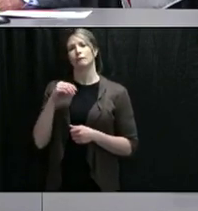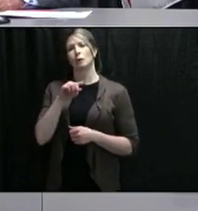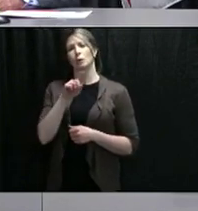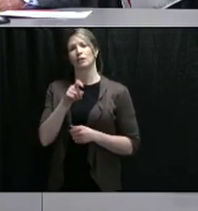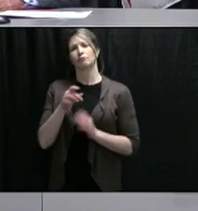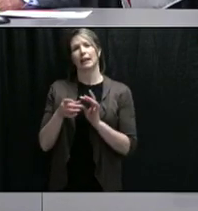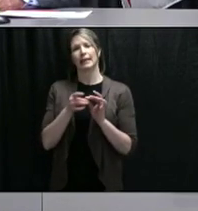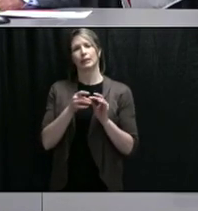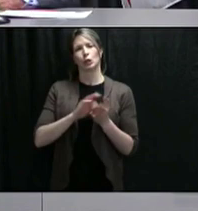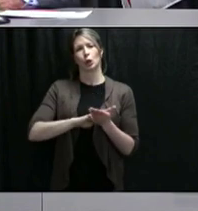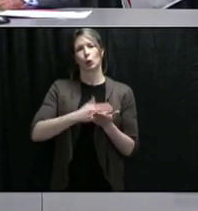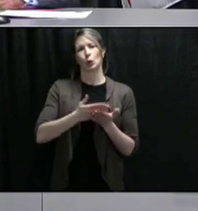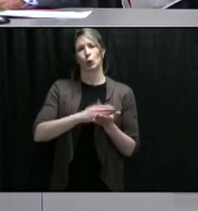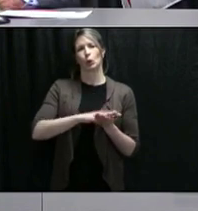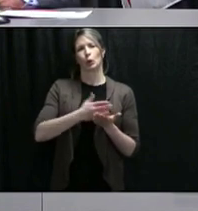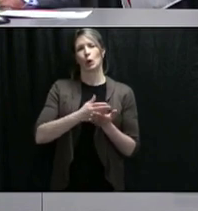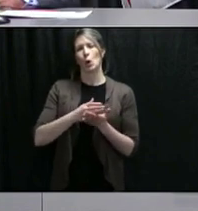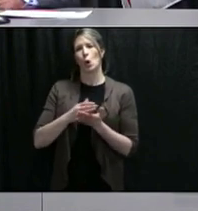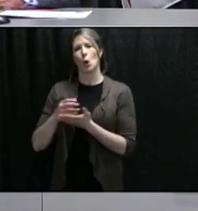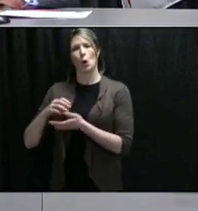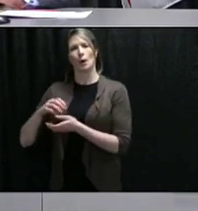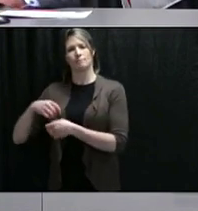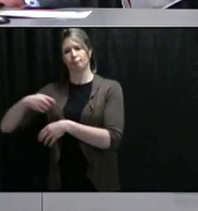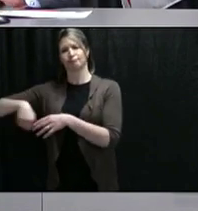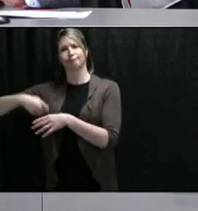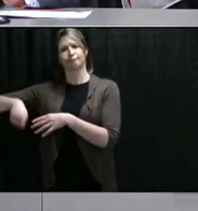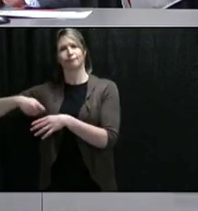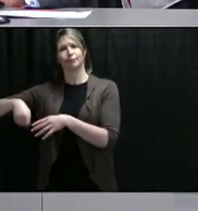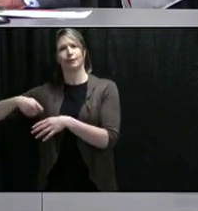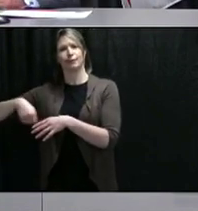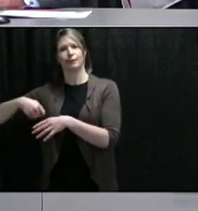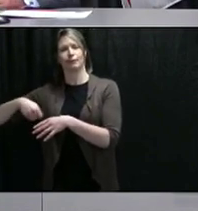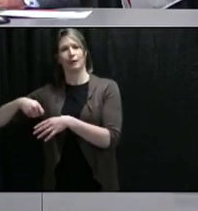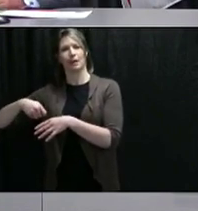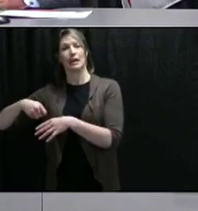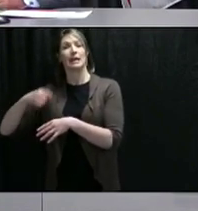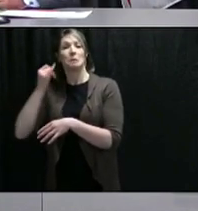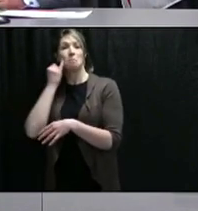weekend. Is there a health risk with people preparing food and dropping it off?